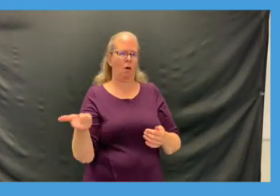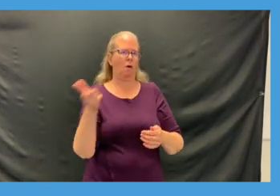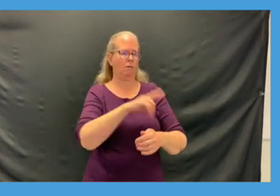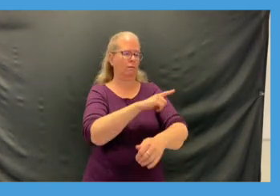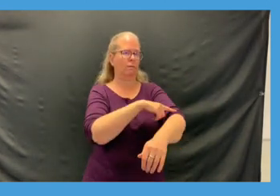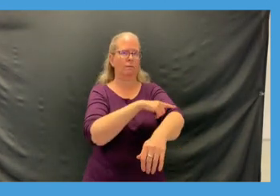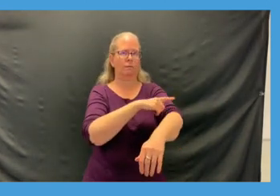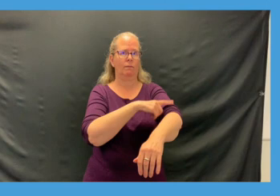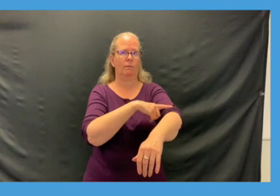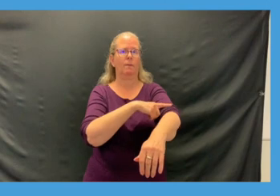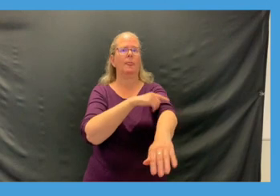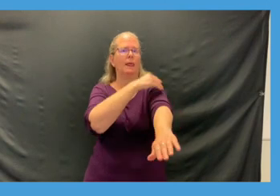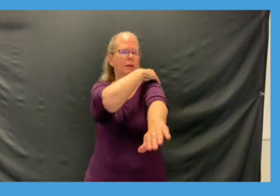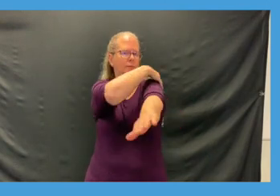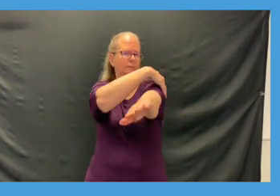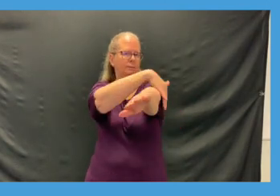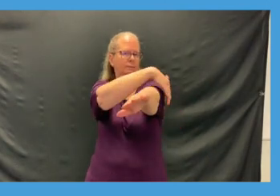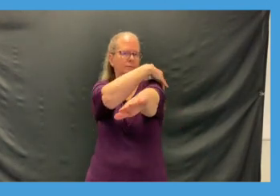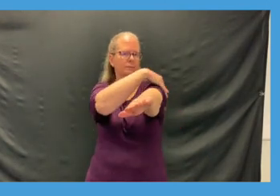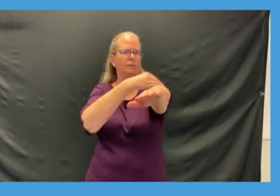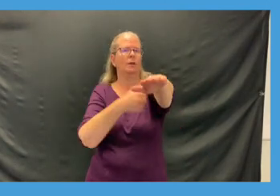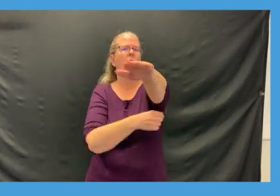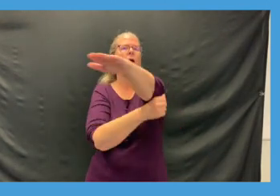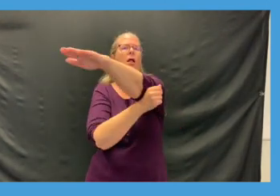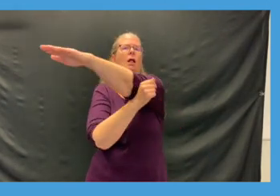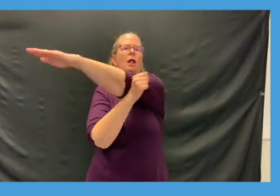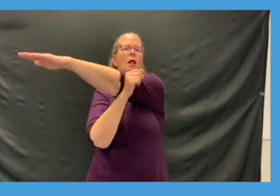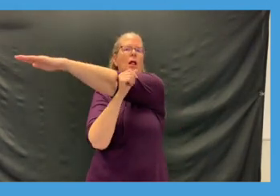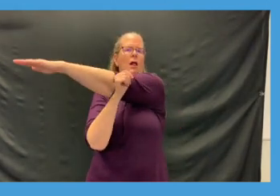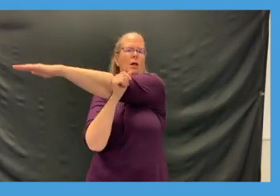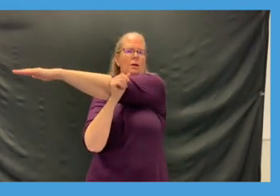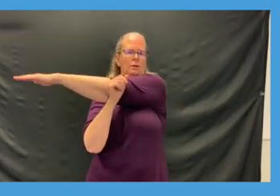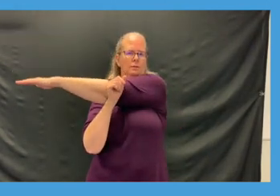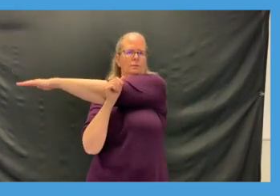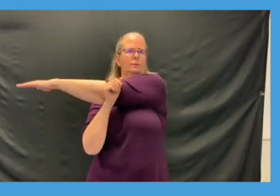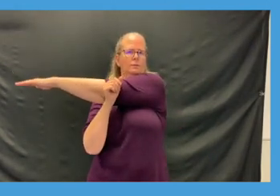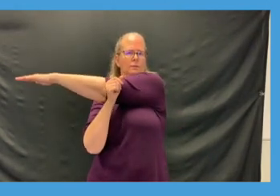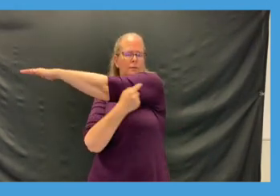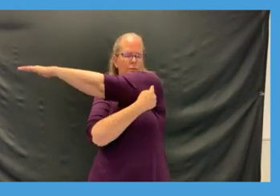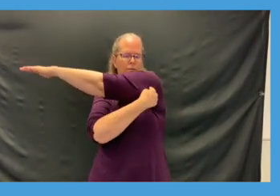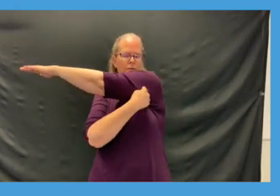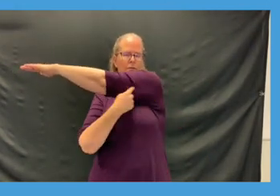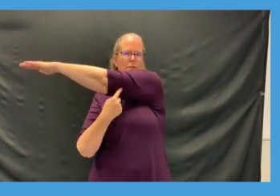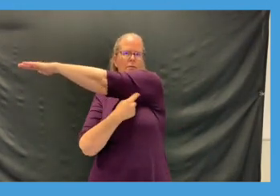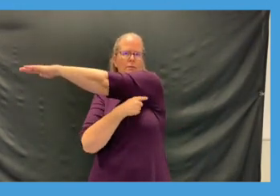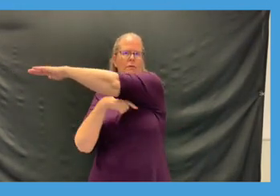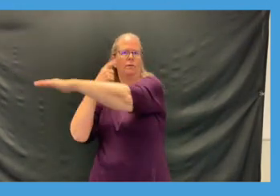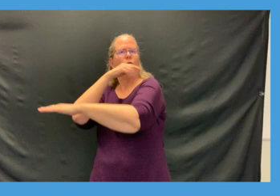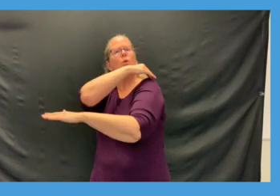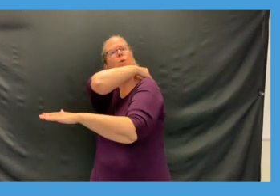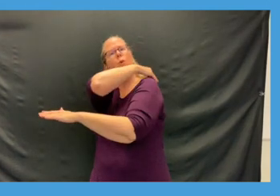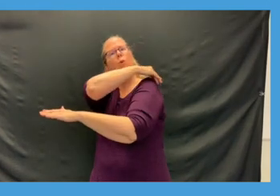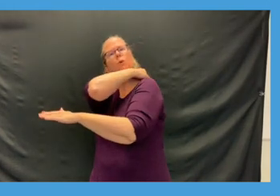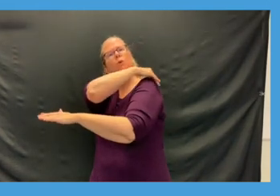back bring the other arm forward and and bring it across your body and a nice big stretch